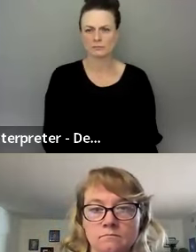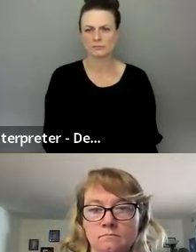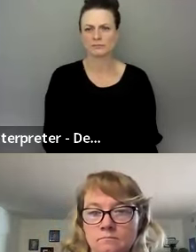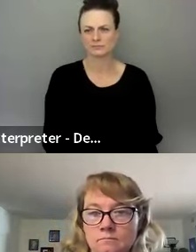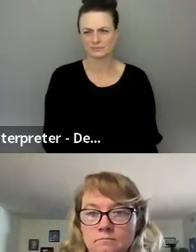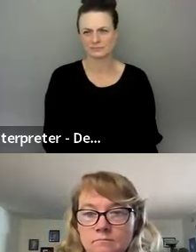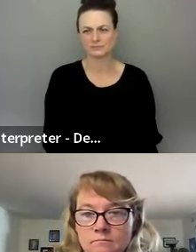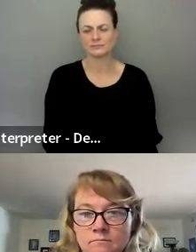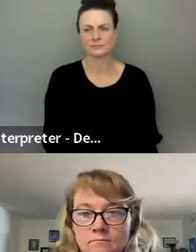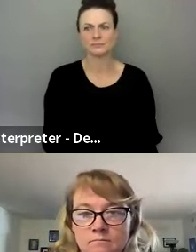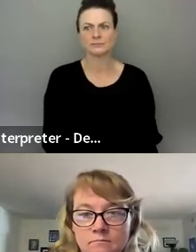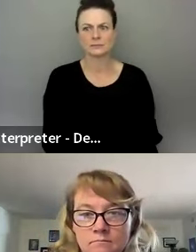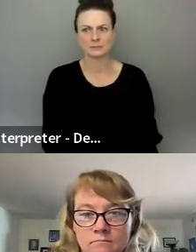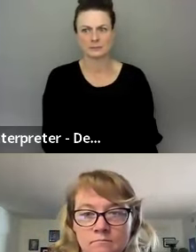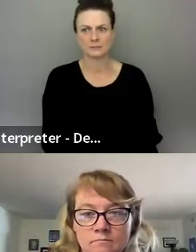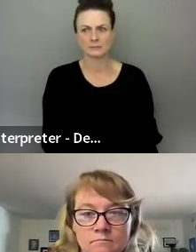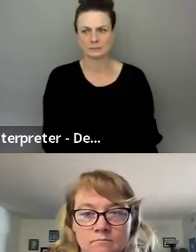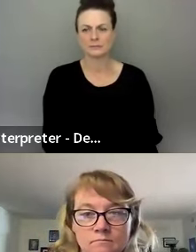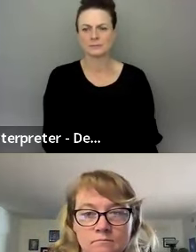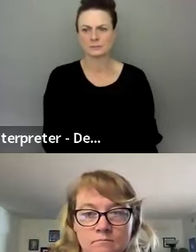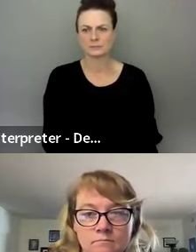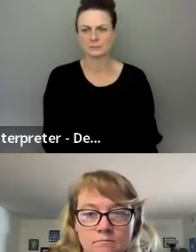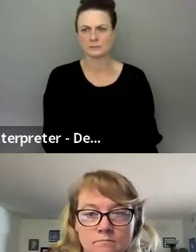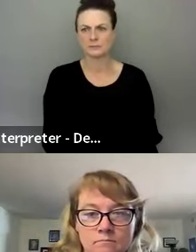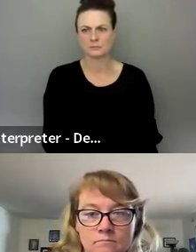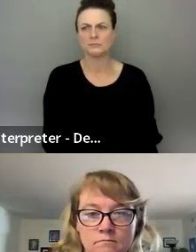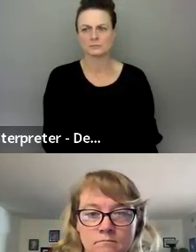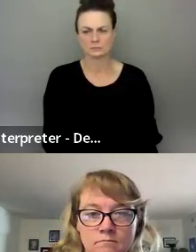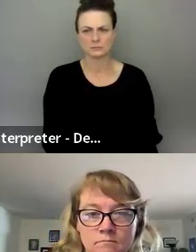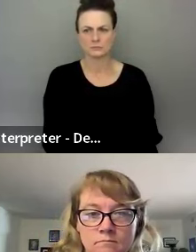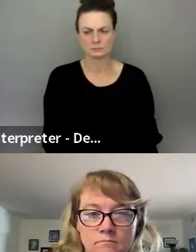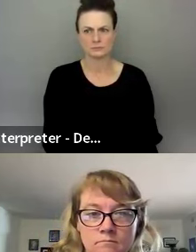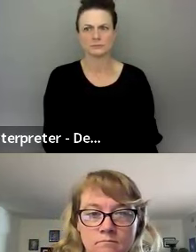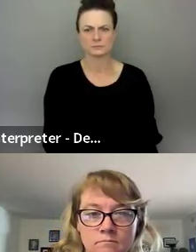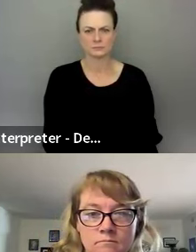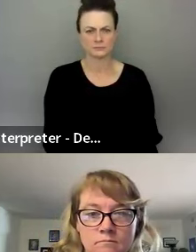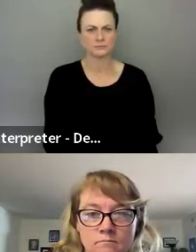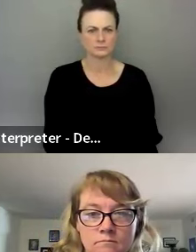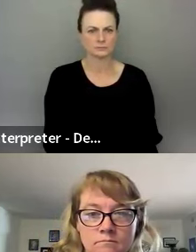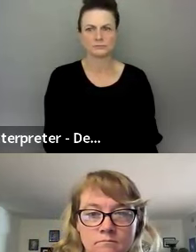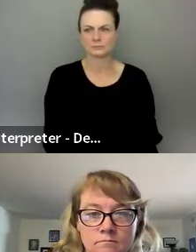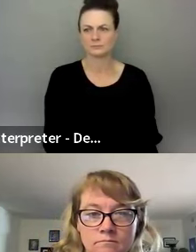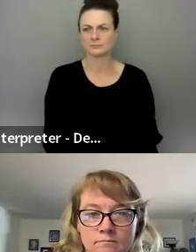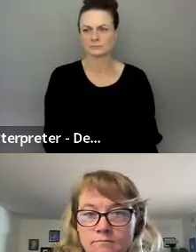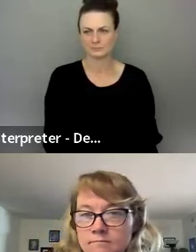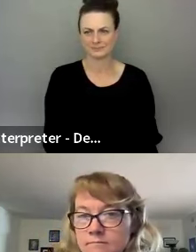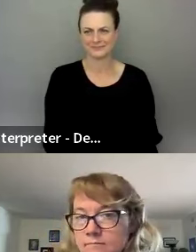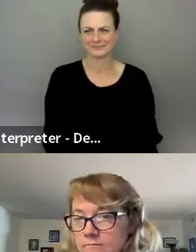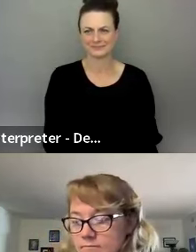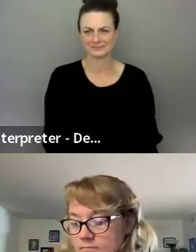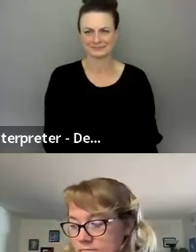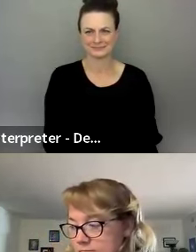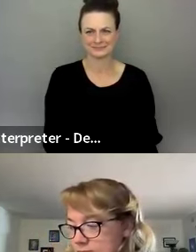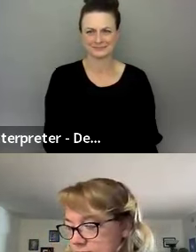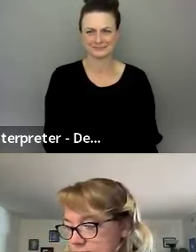Yes. Yes. talked with Anastasia. Okay. Great. Great. Just wanted to make sure. Glad you're all on top of it. I